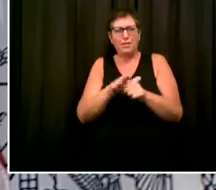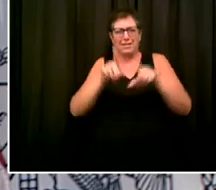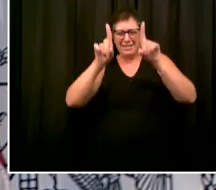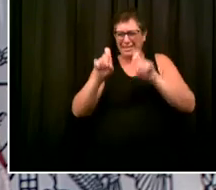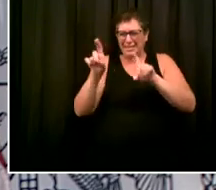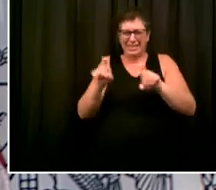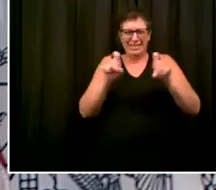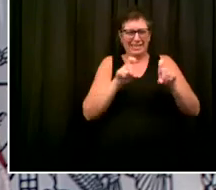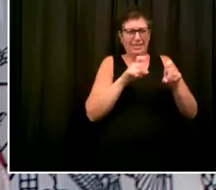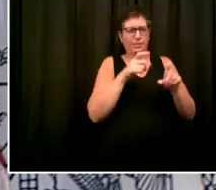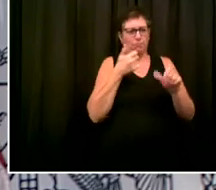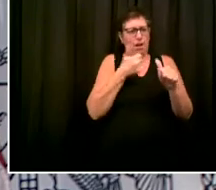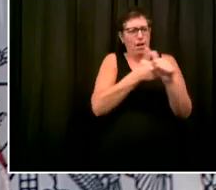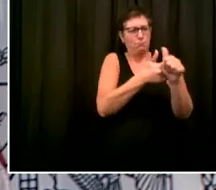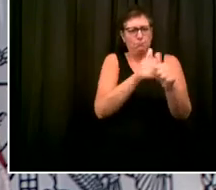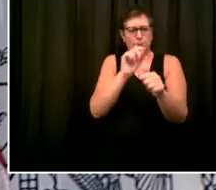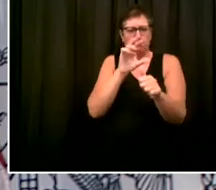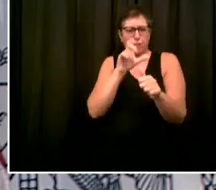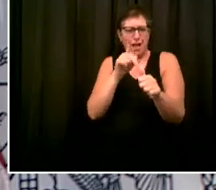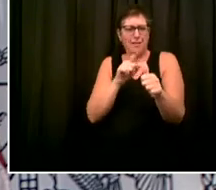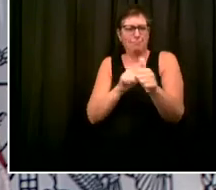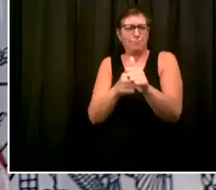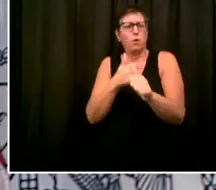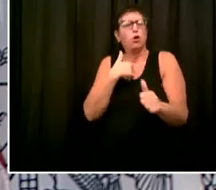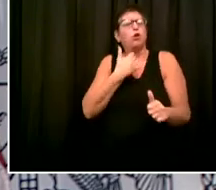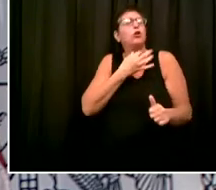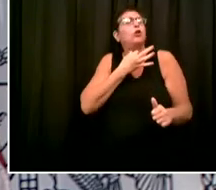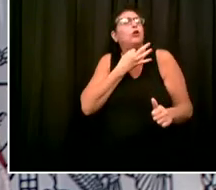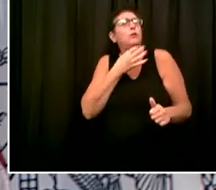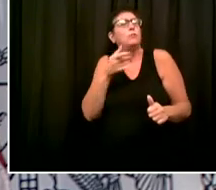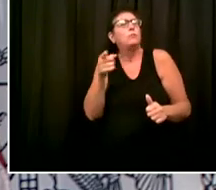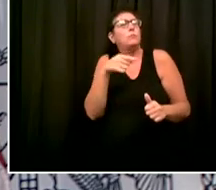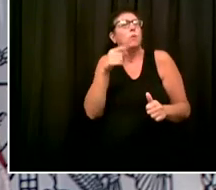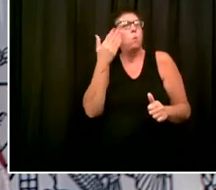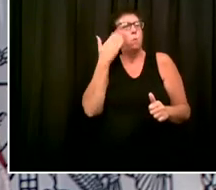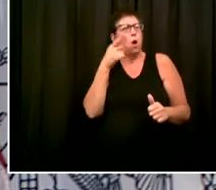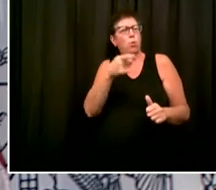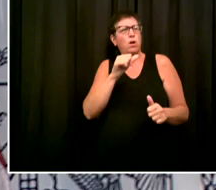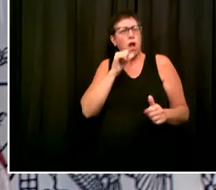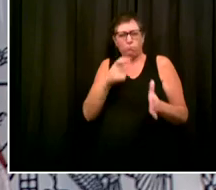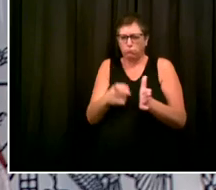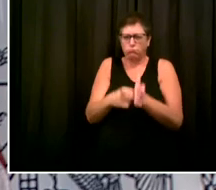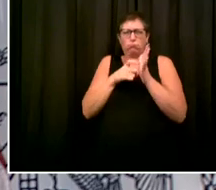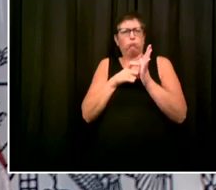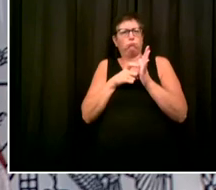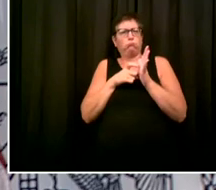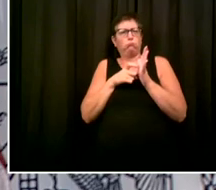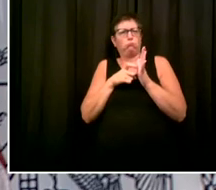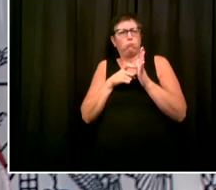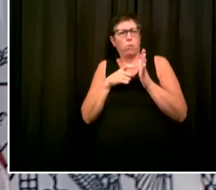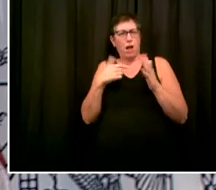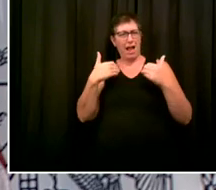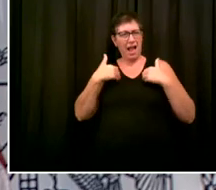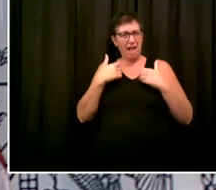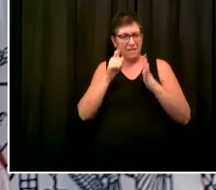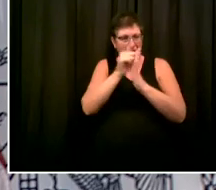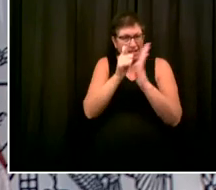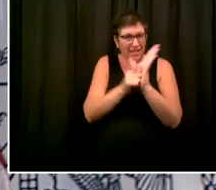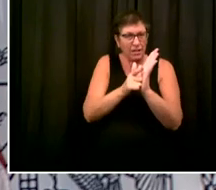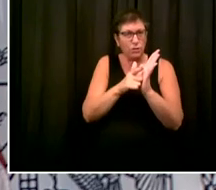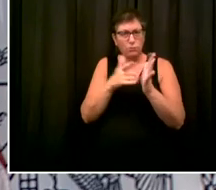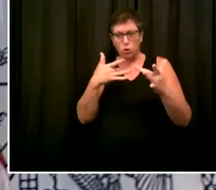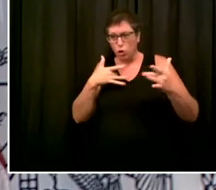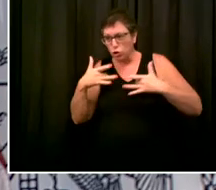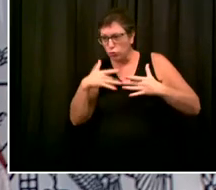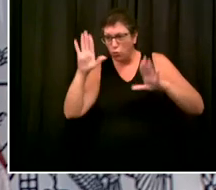not requiring this? Is there kind of a logistical or legal consideration? It just kind of seems